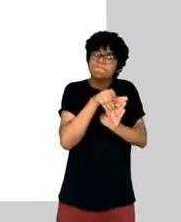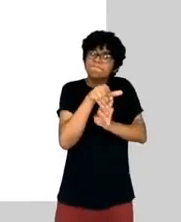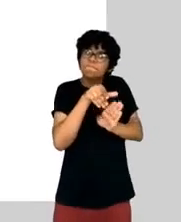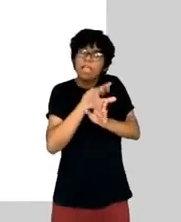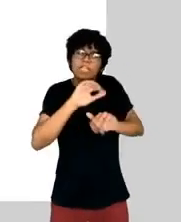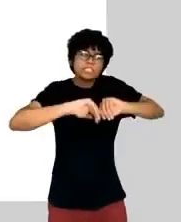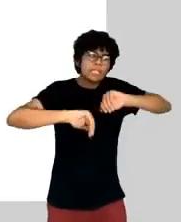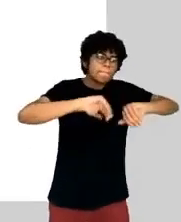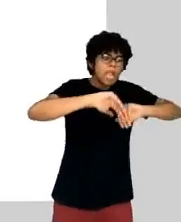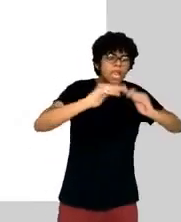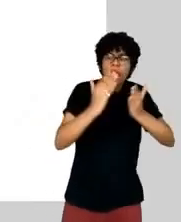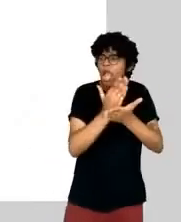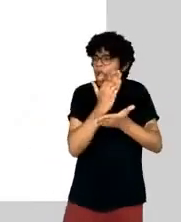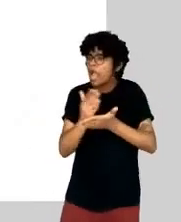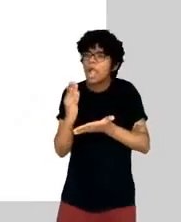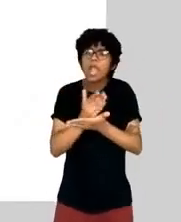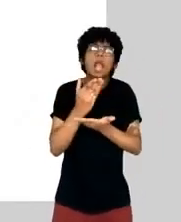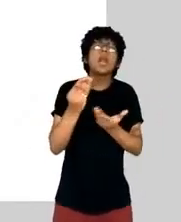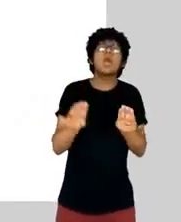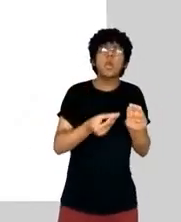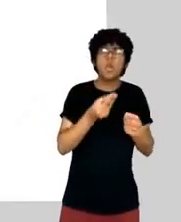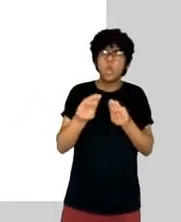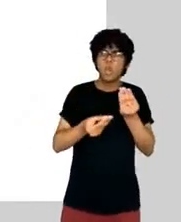think the platform could achieve in the future.